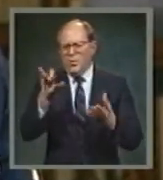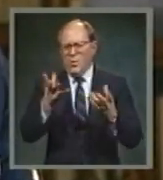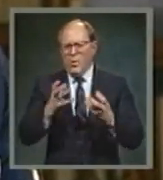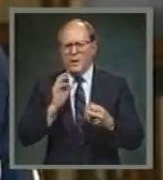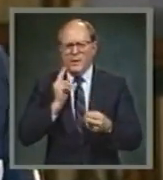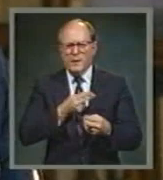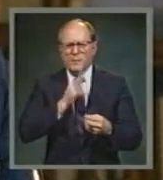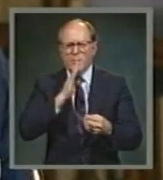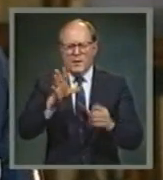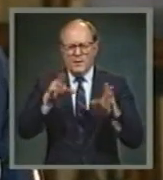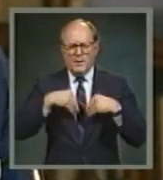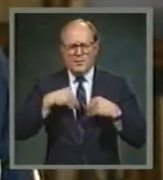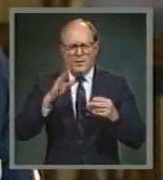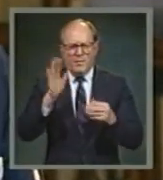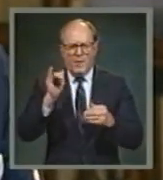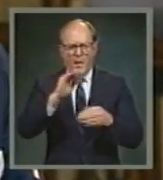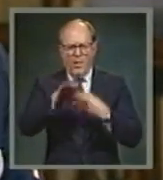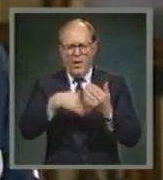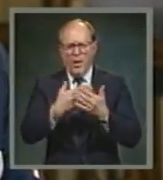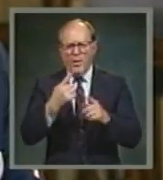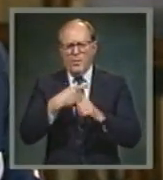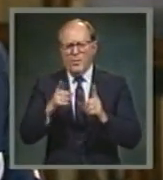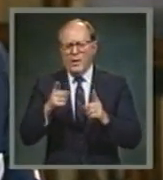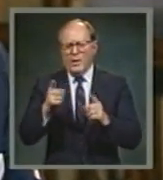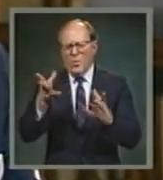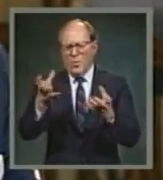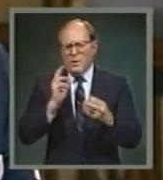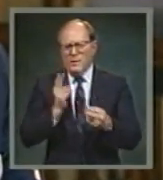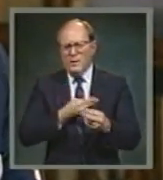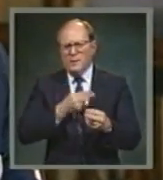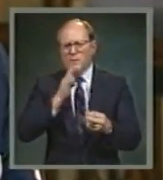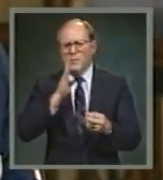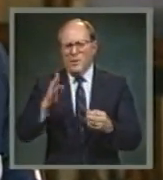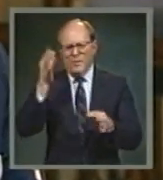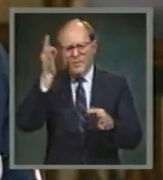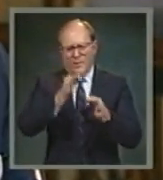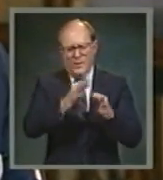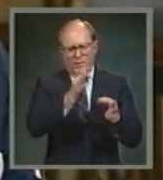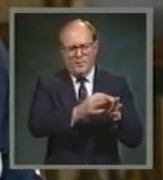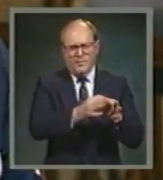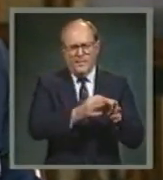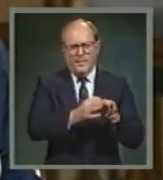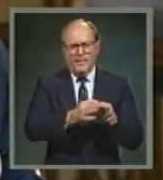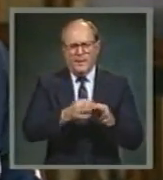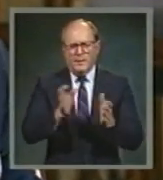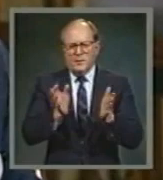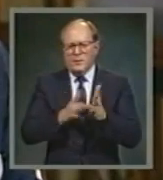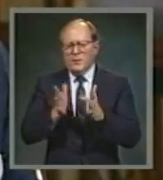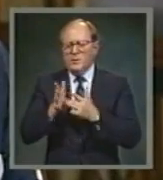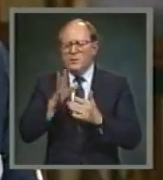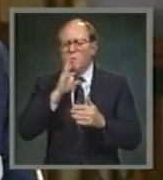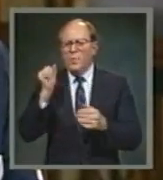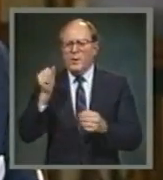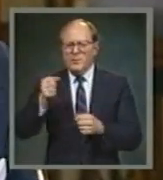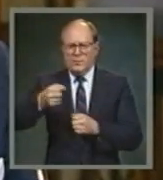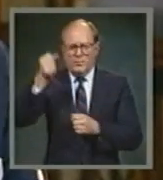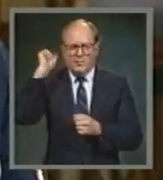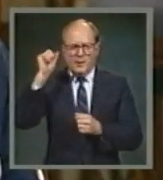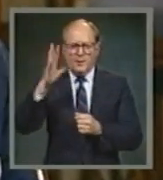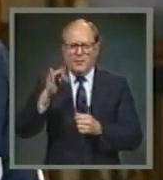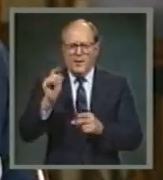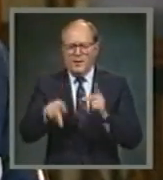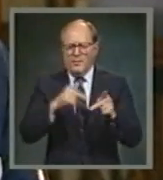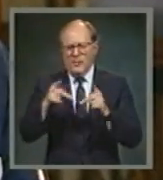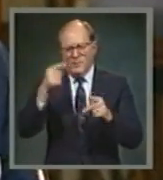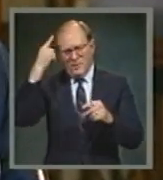require us to be faithful. They rejected Him too, remember? He said they rejected Him because their